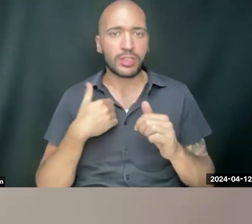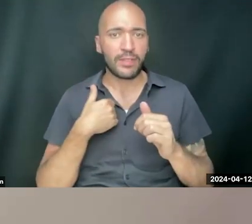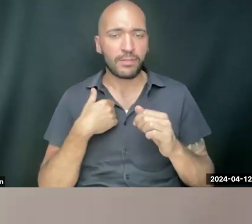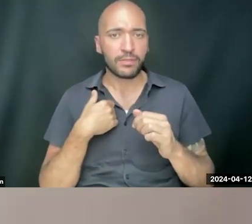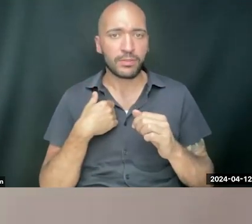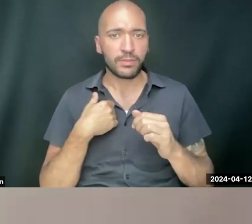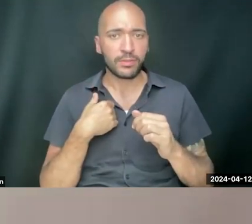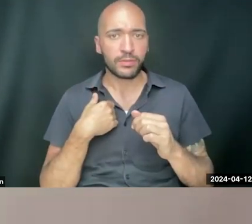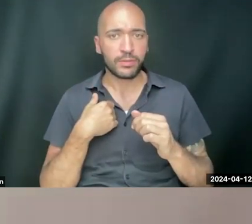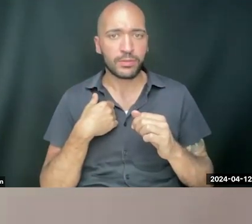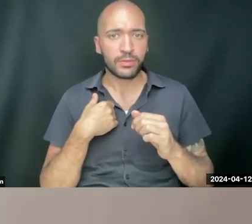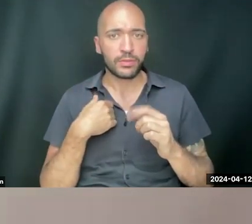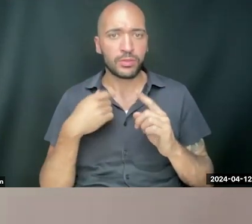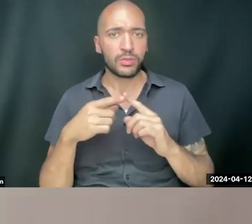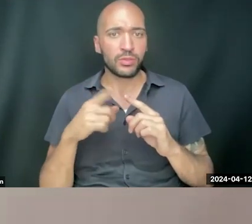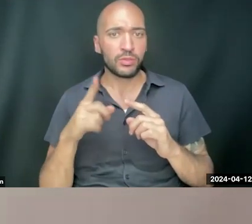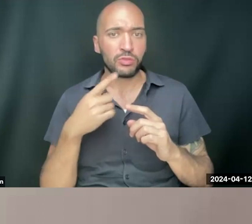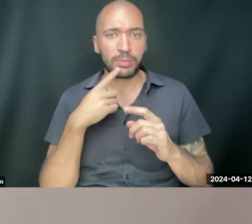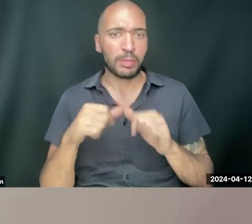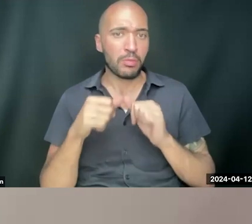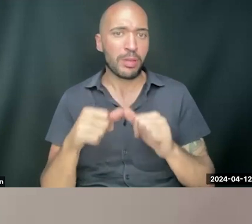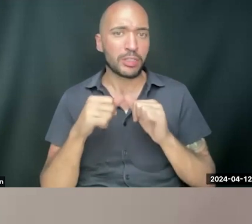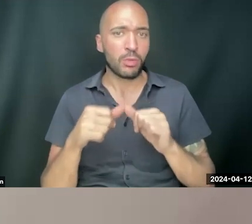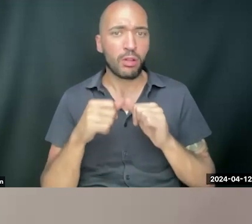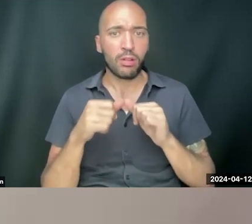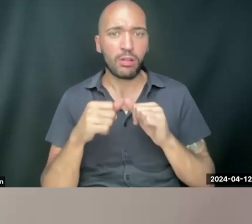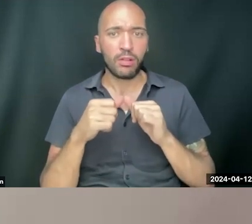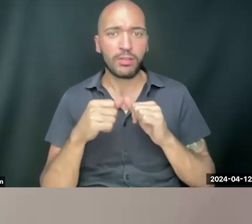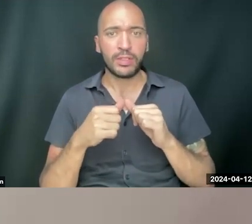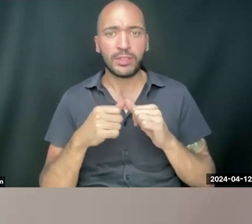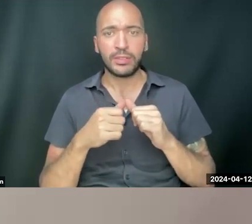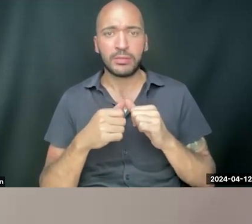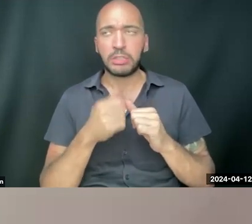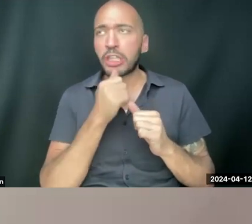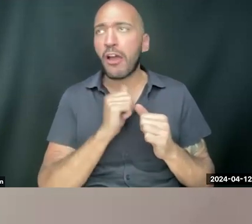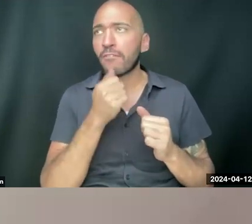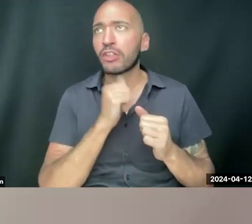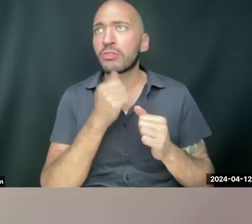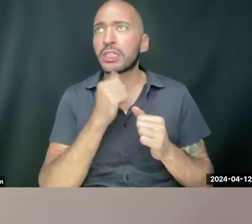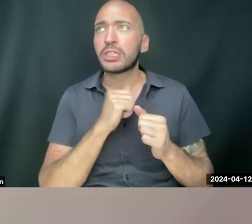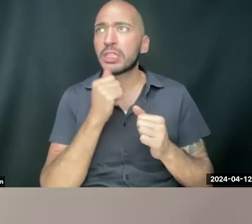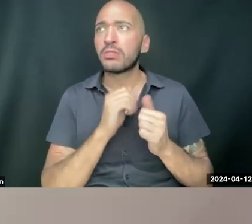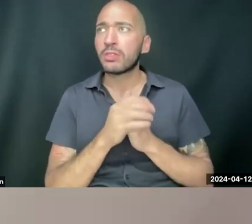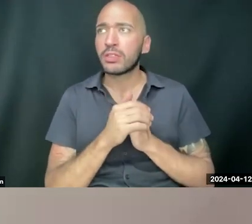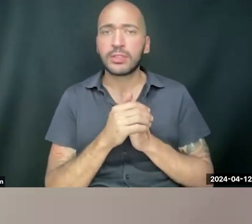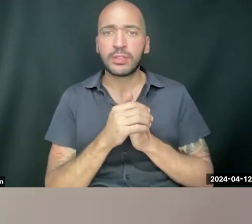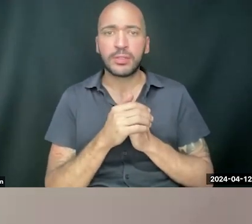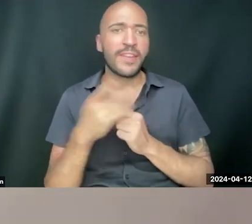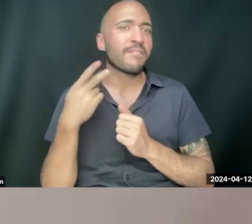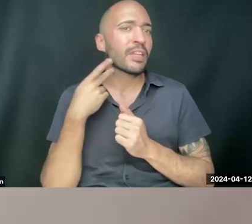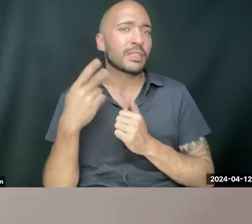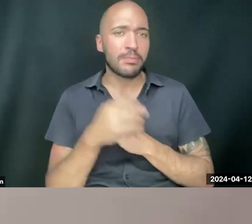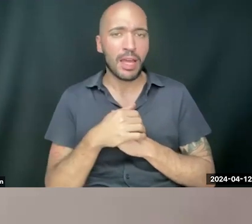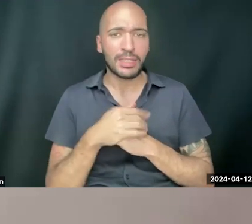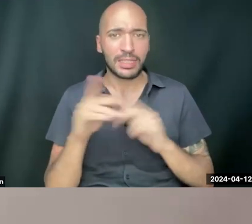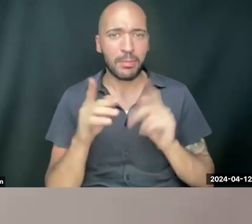just be perpetual, you know, suffering, victimized